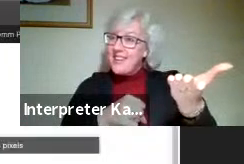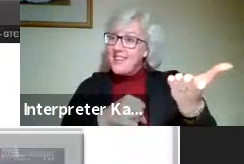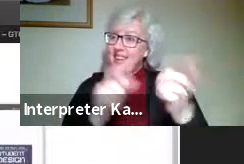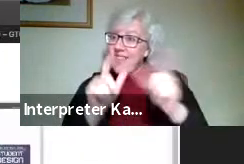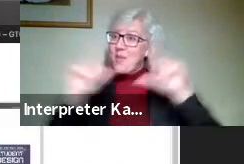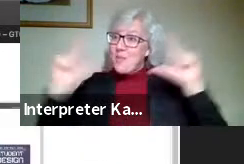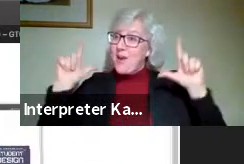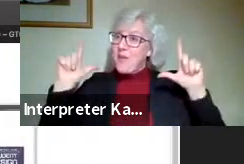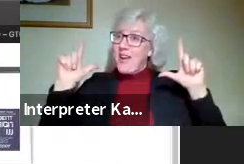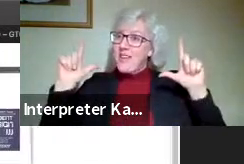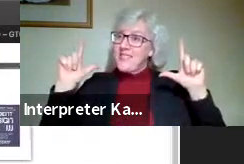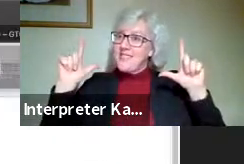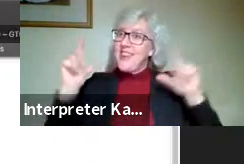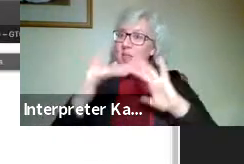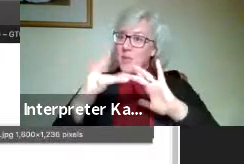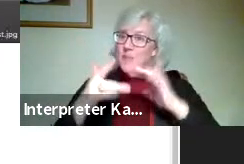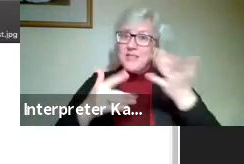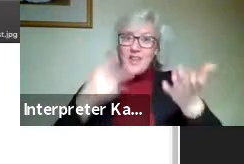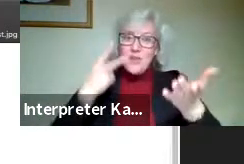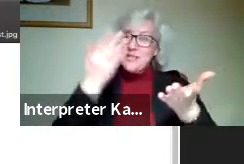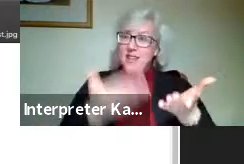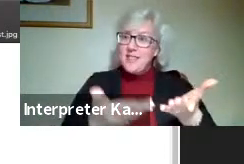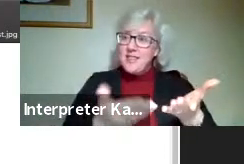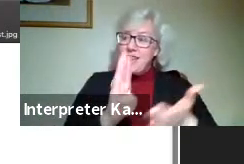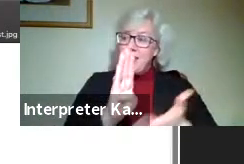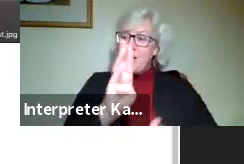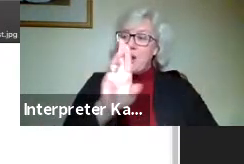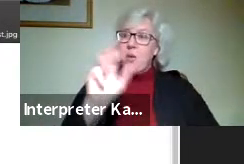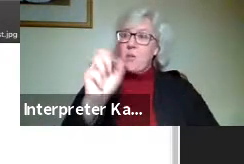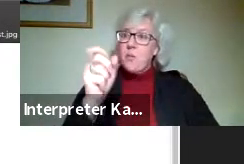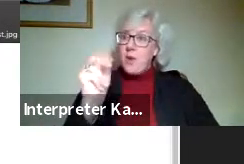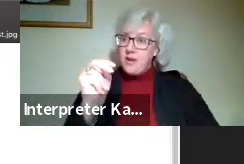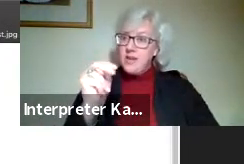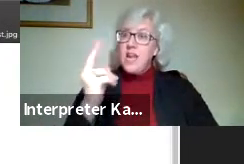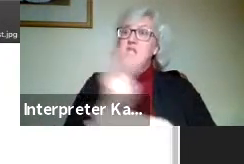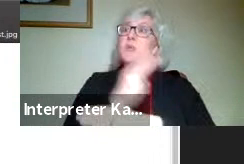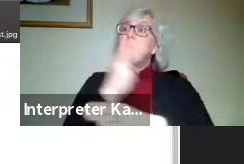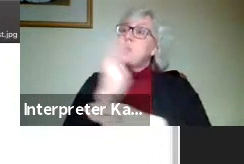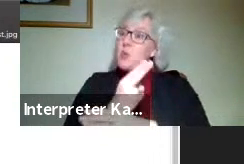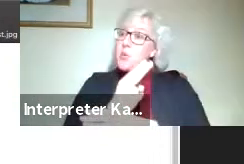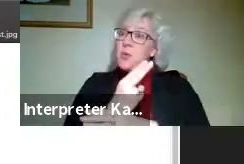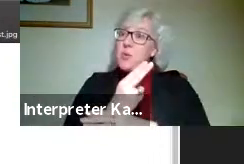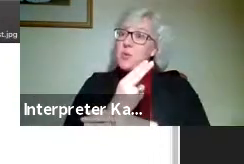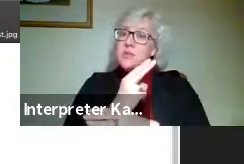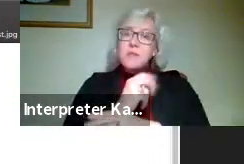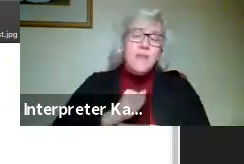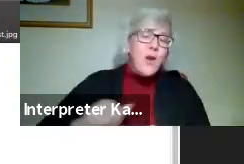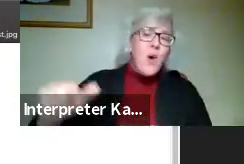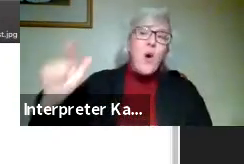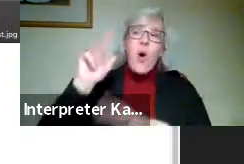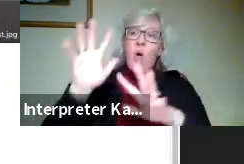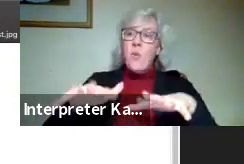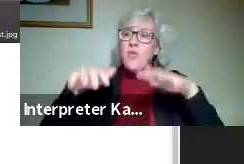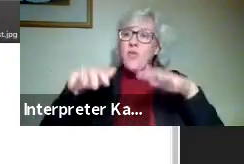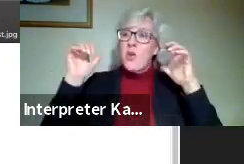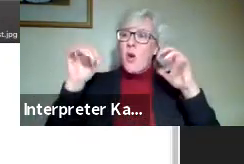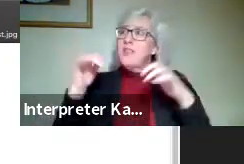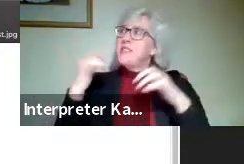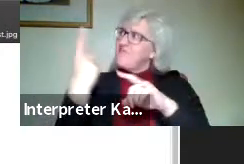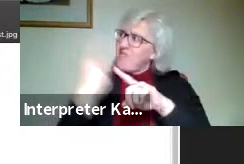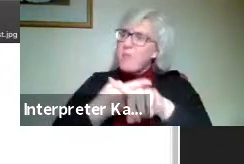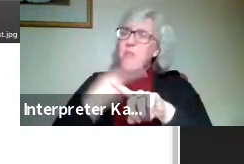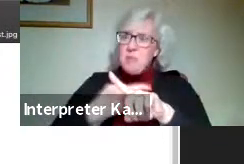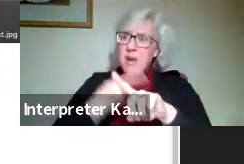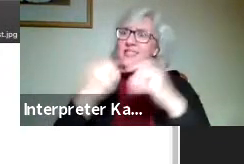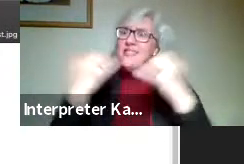backgrounds and on the website. Brayden's work has been deployed and actively engaged with an audience for the past couple of months